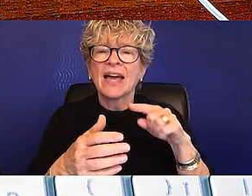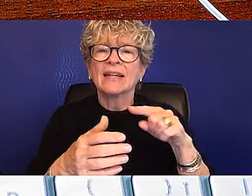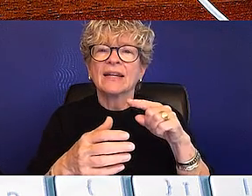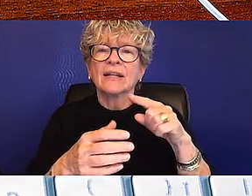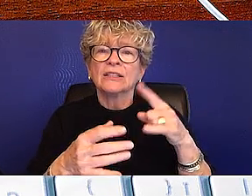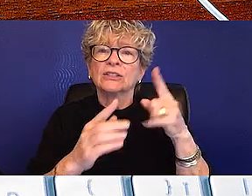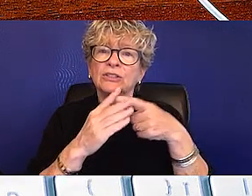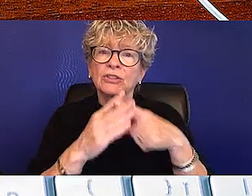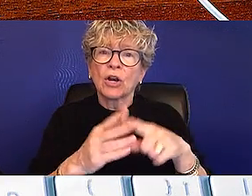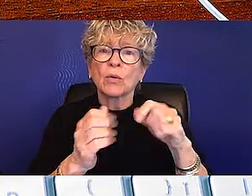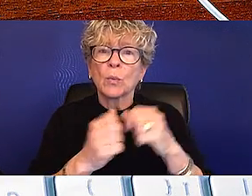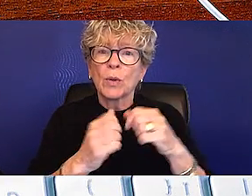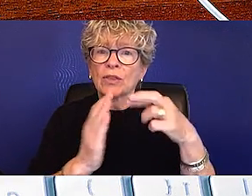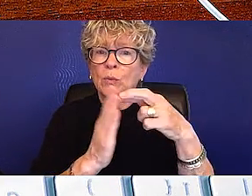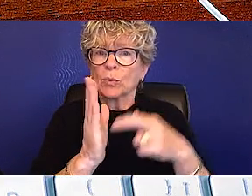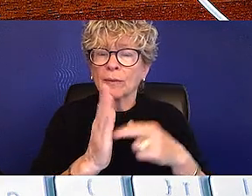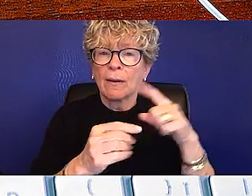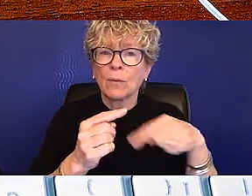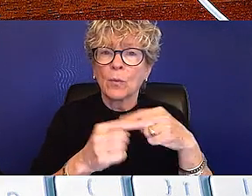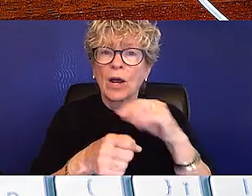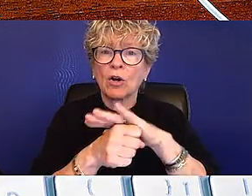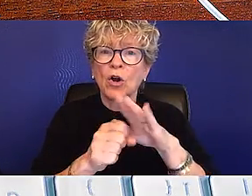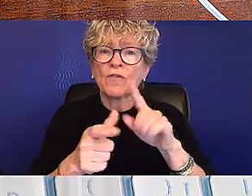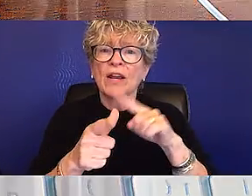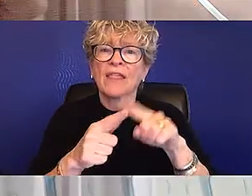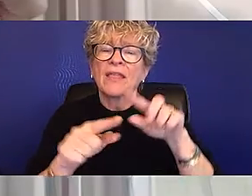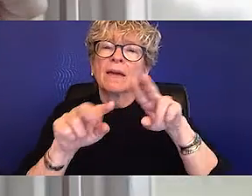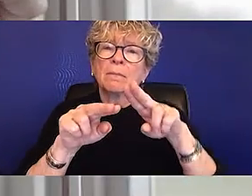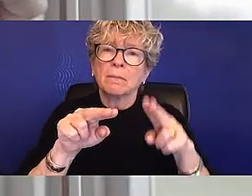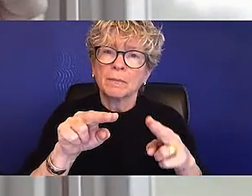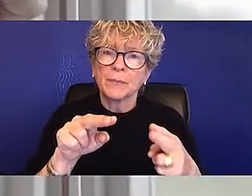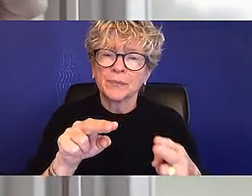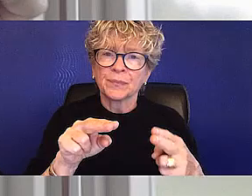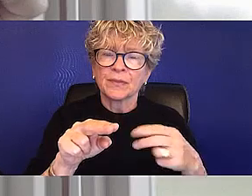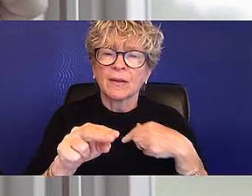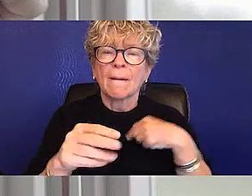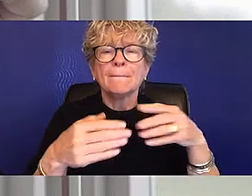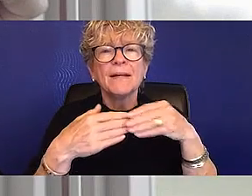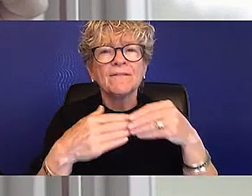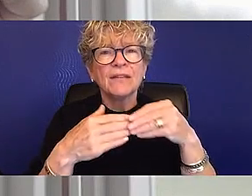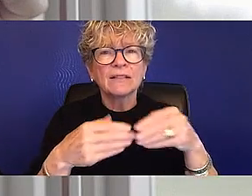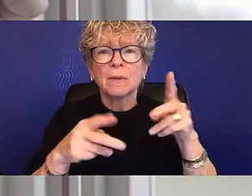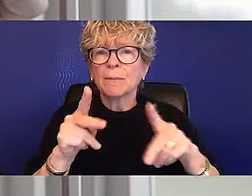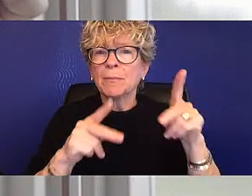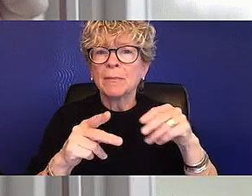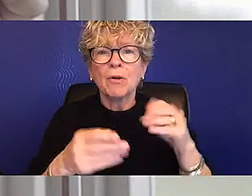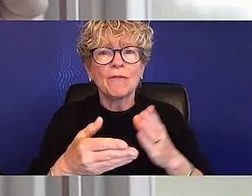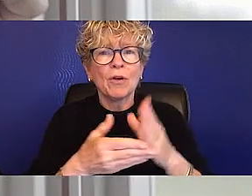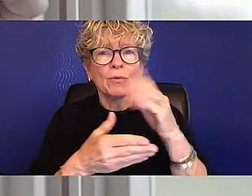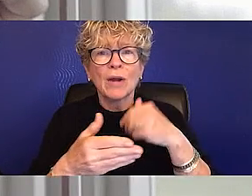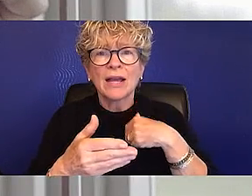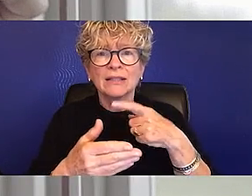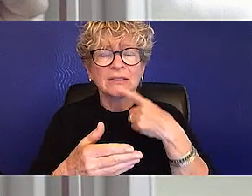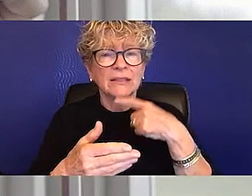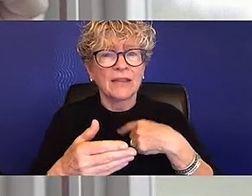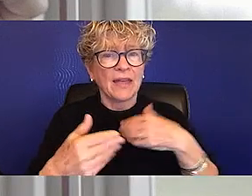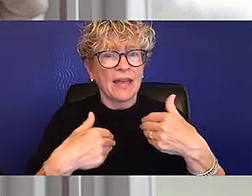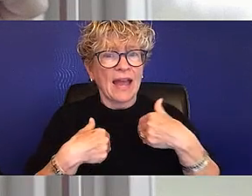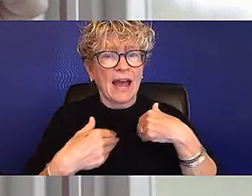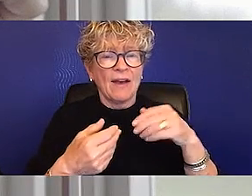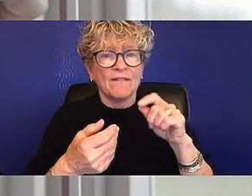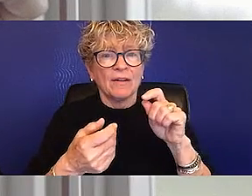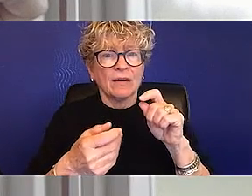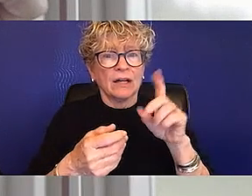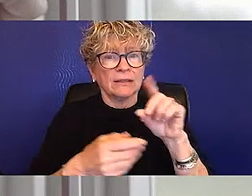restrictions related to COVID. Be flexible. Employees have the right to disclose that they have a disability